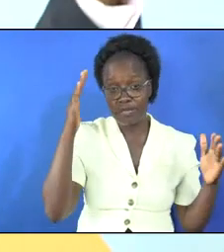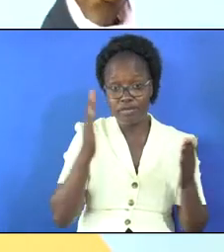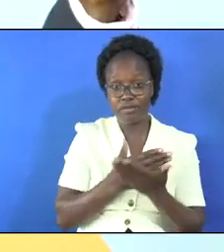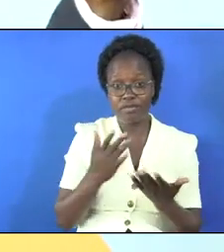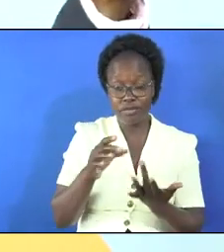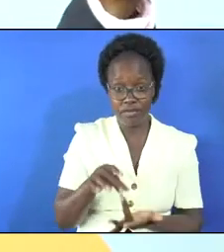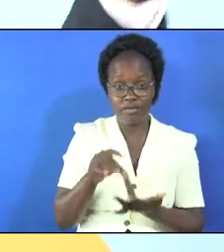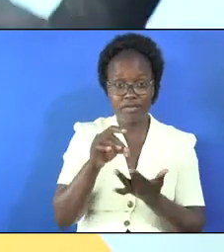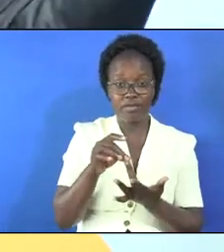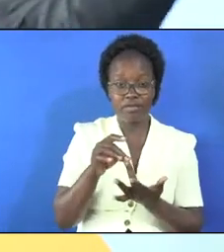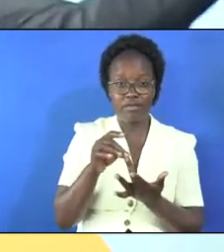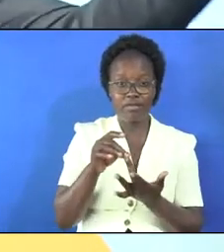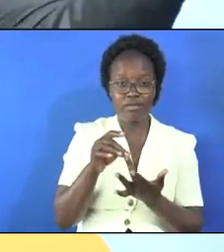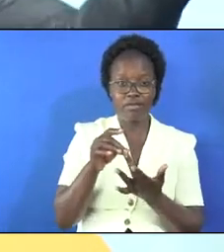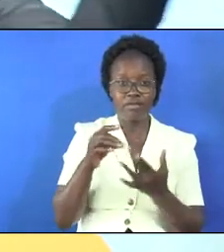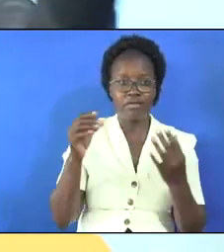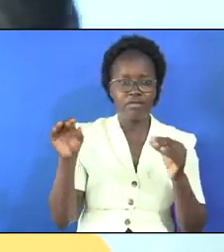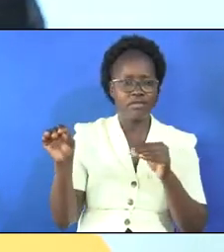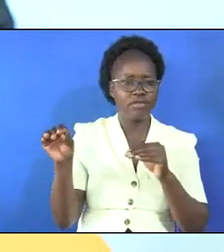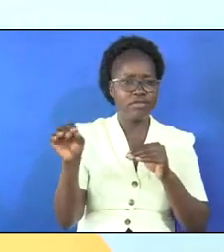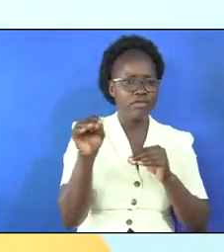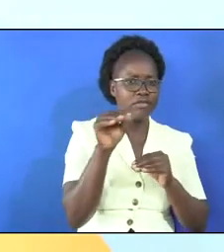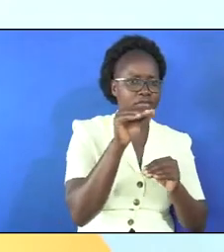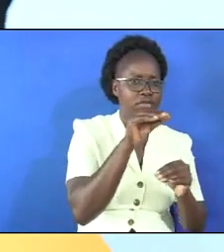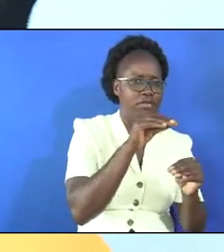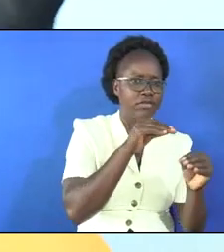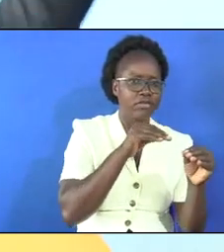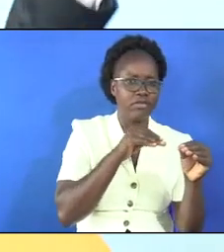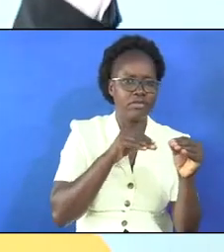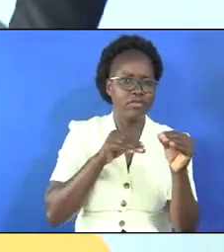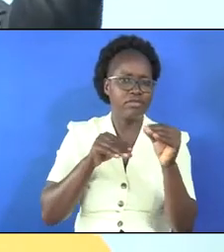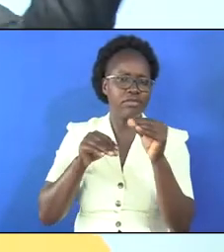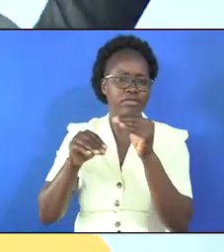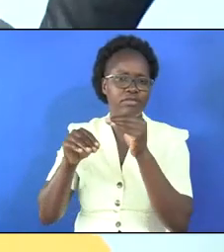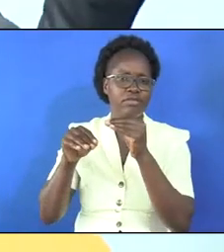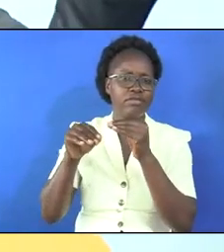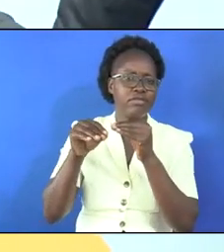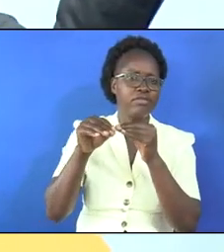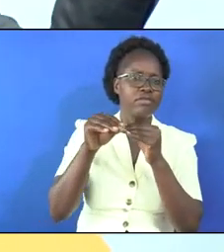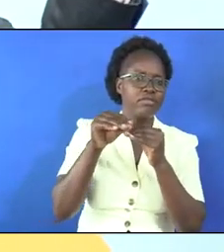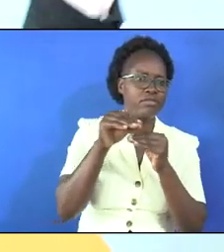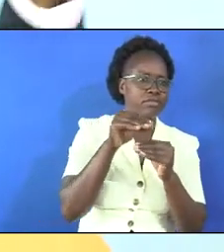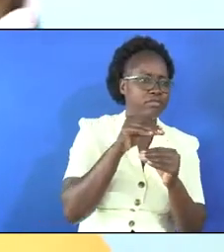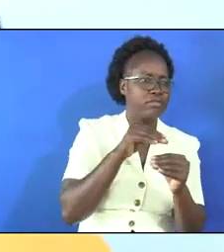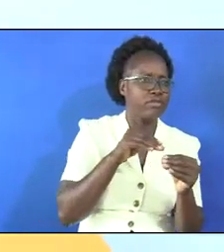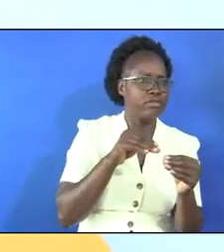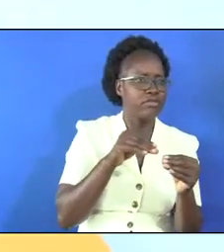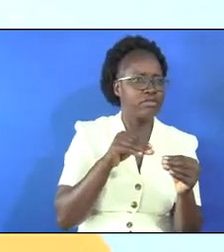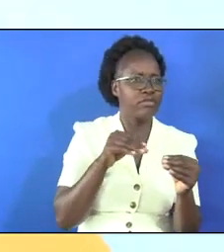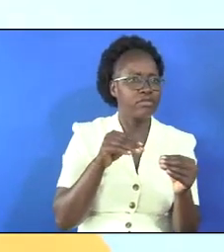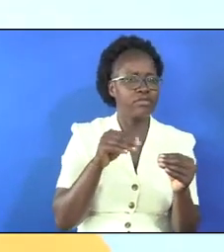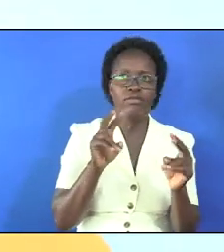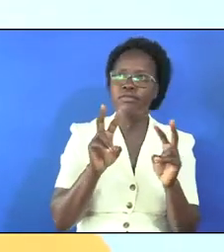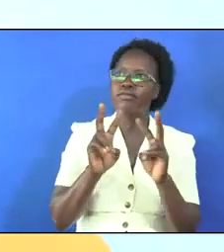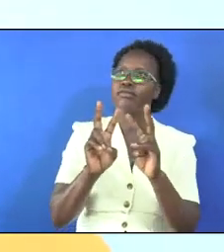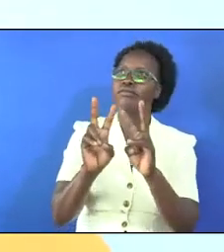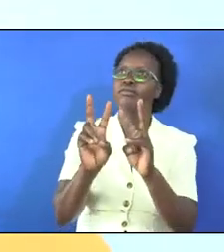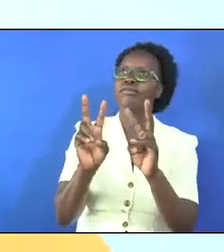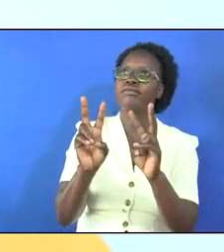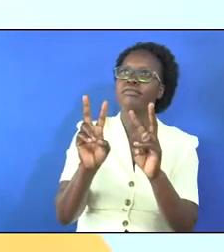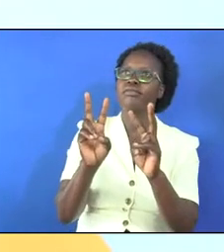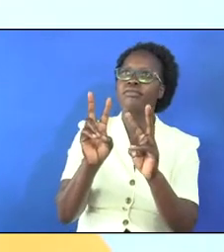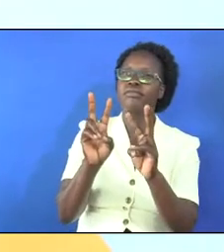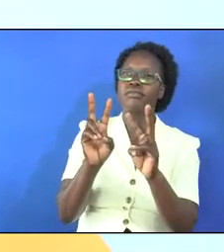something unique so the birds were moving around and then many of them and then when they looked up